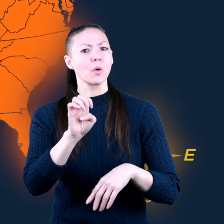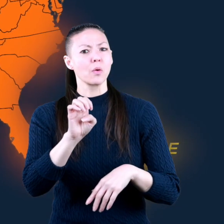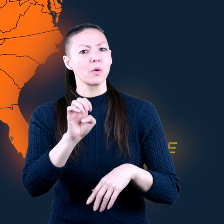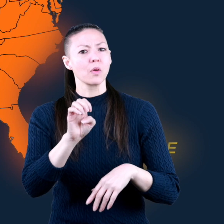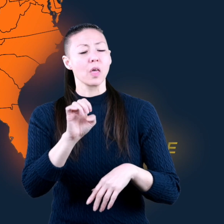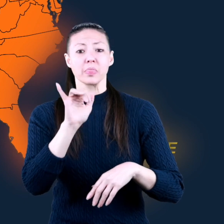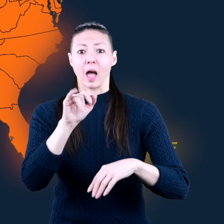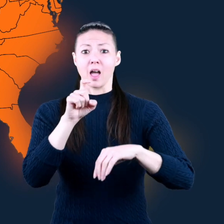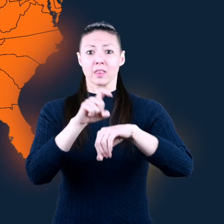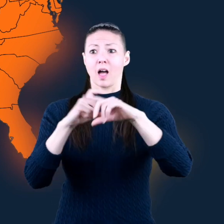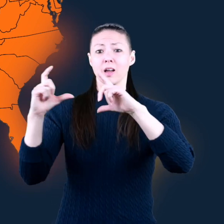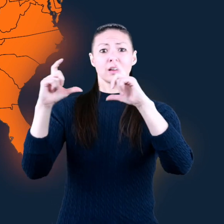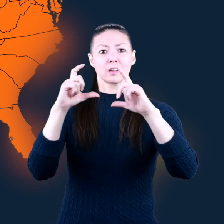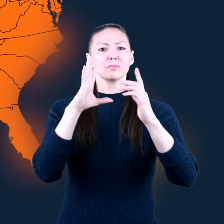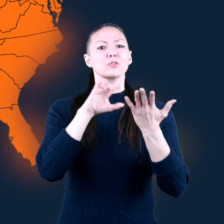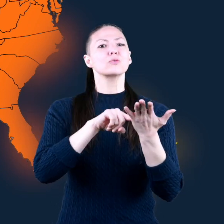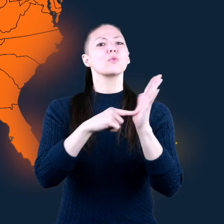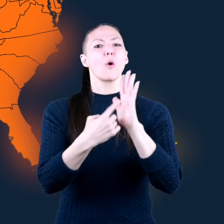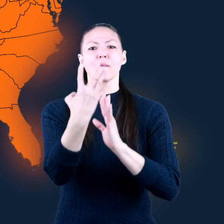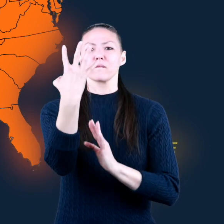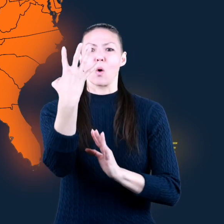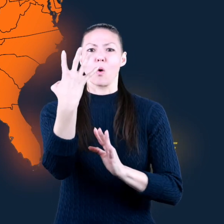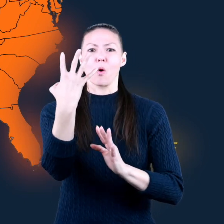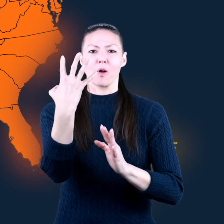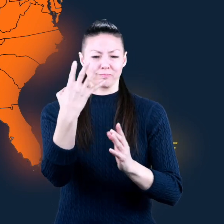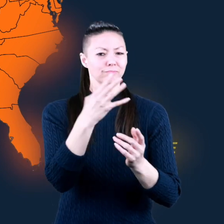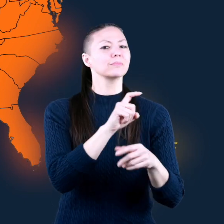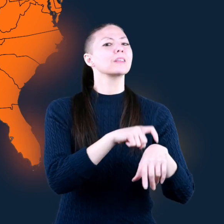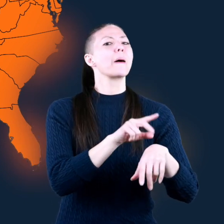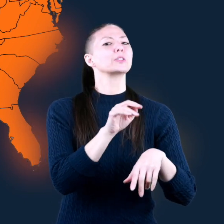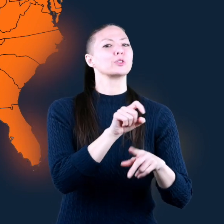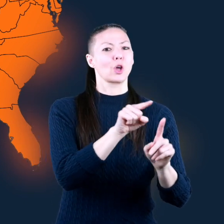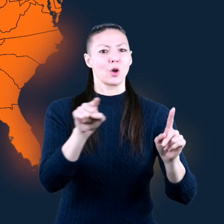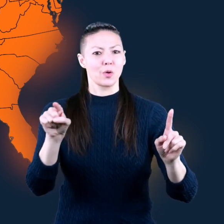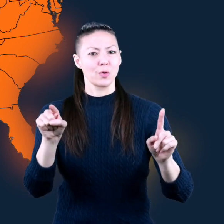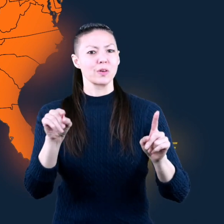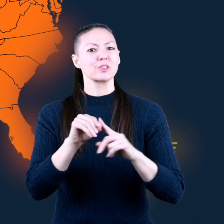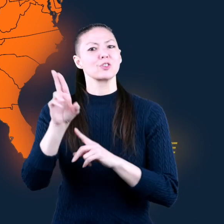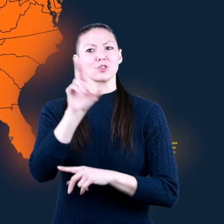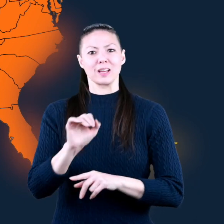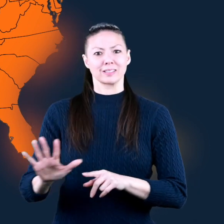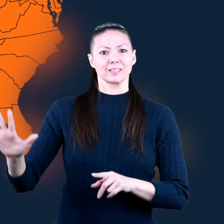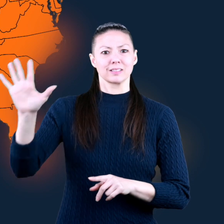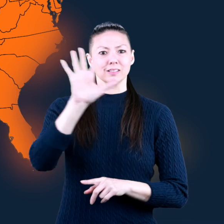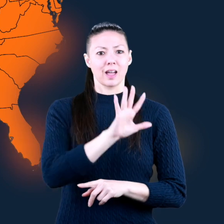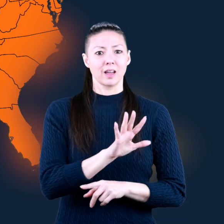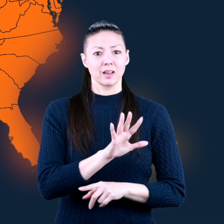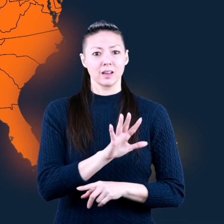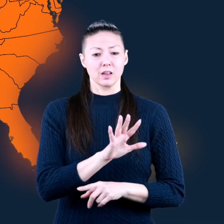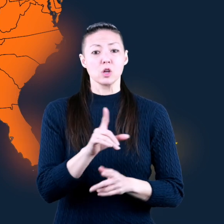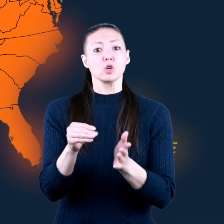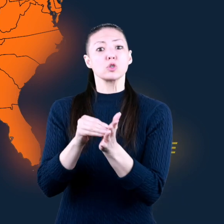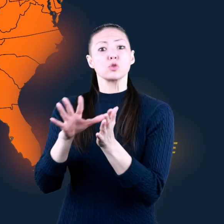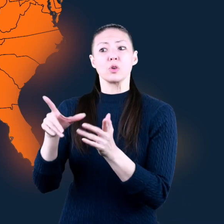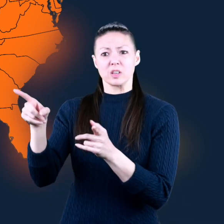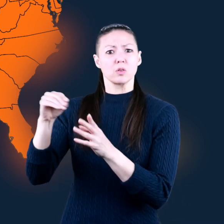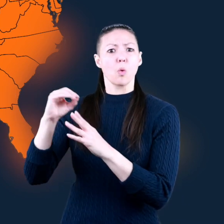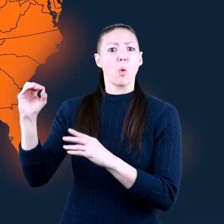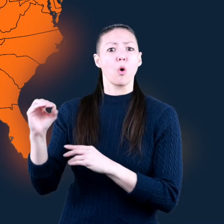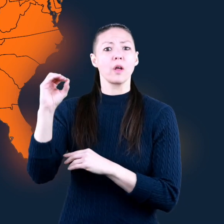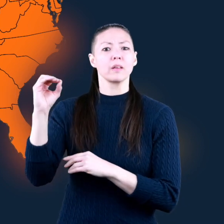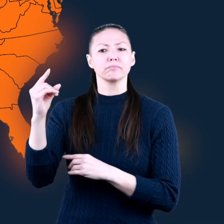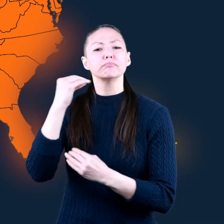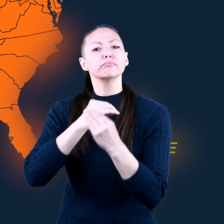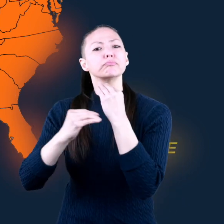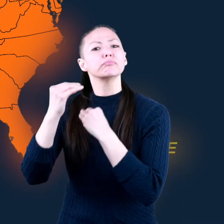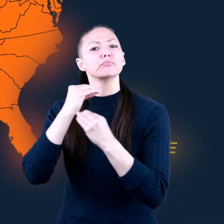These clocks show the four major time zones in the United States. When a student in Oregon is